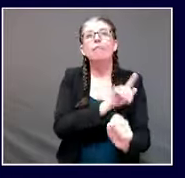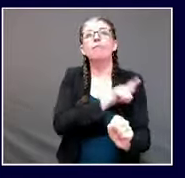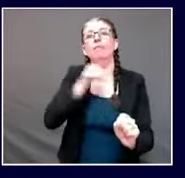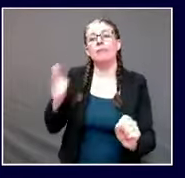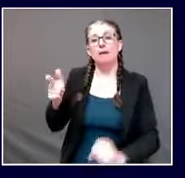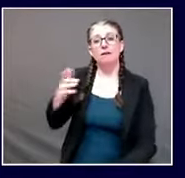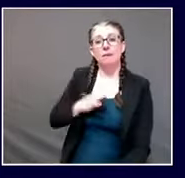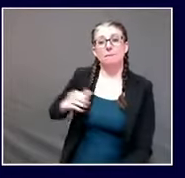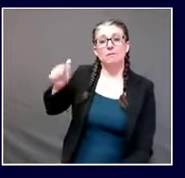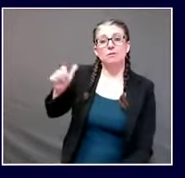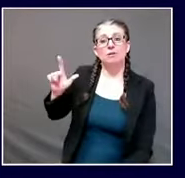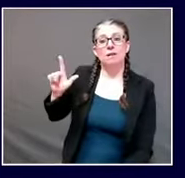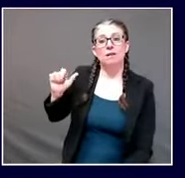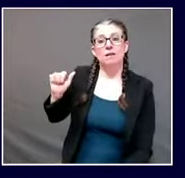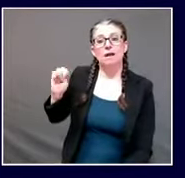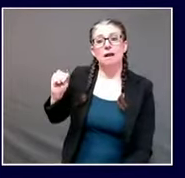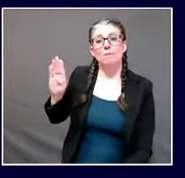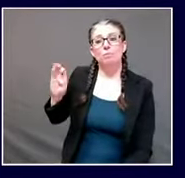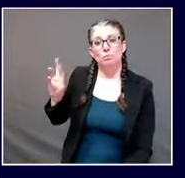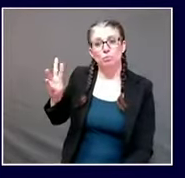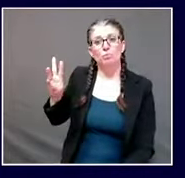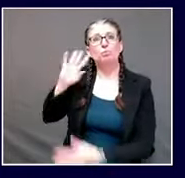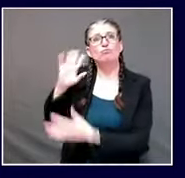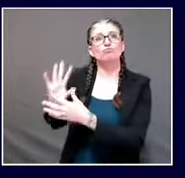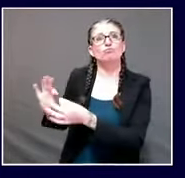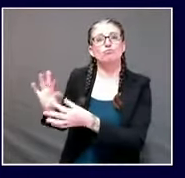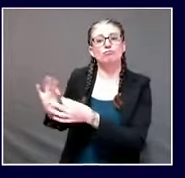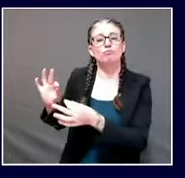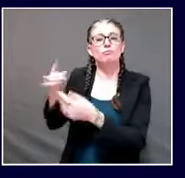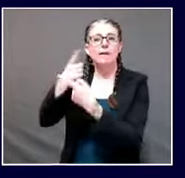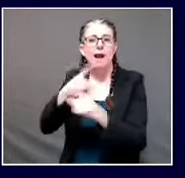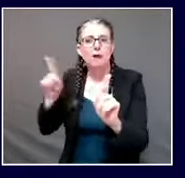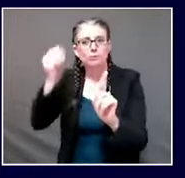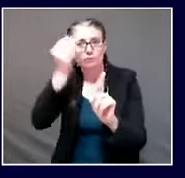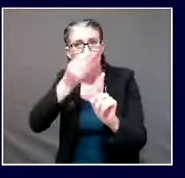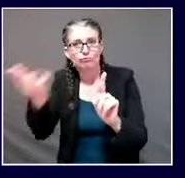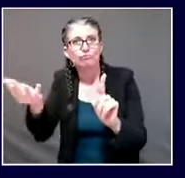some announcements on her end, and then we'll turn things over to Governor Mills.